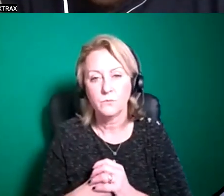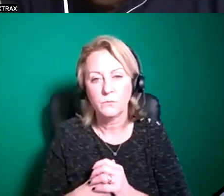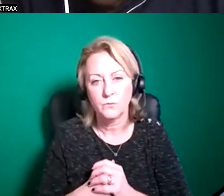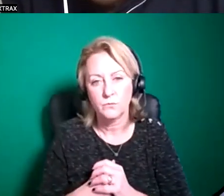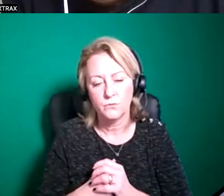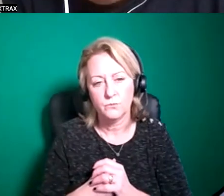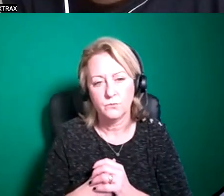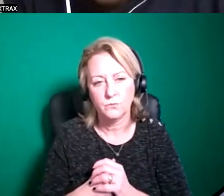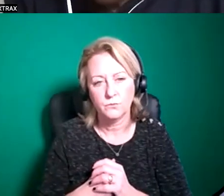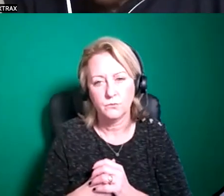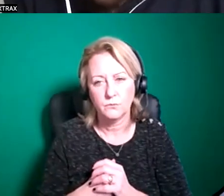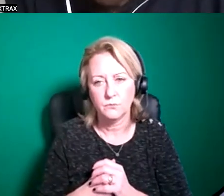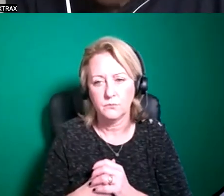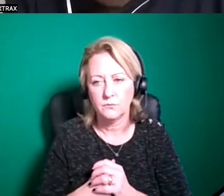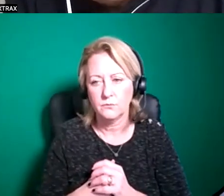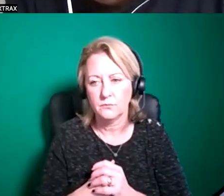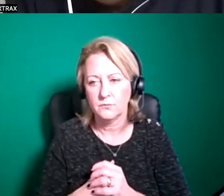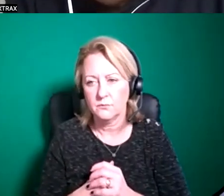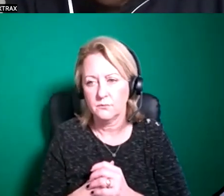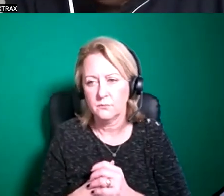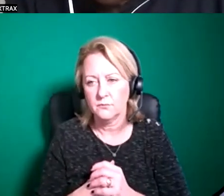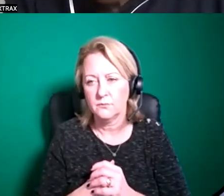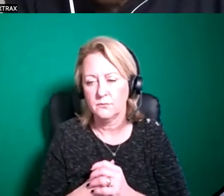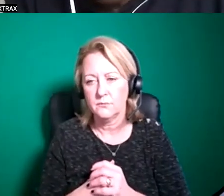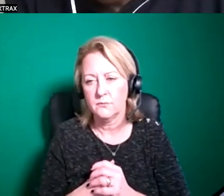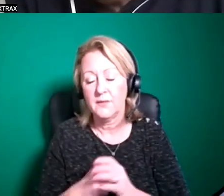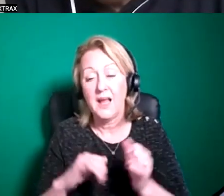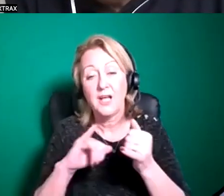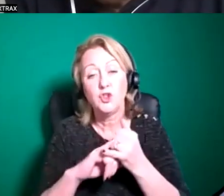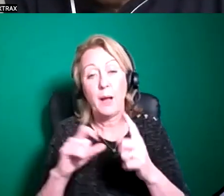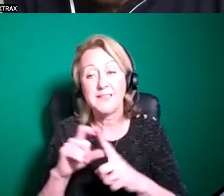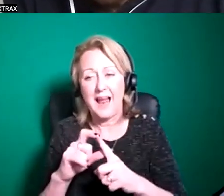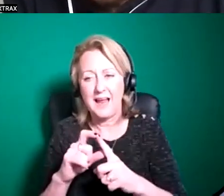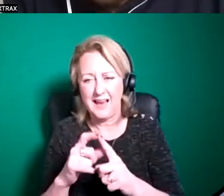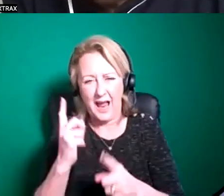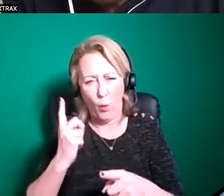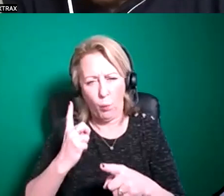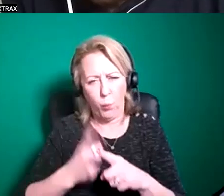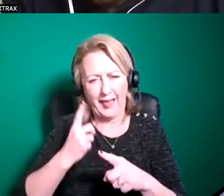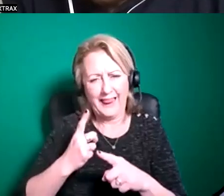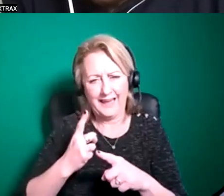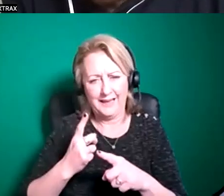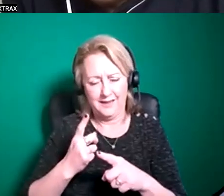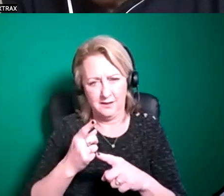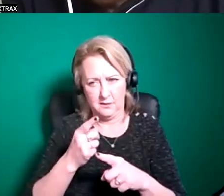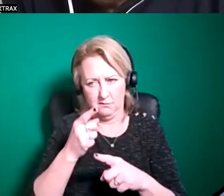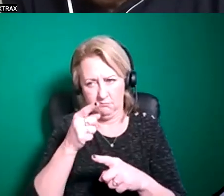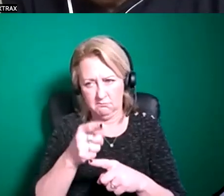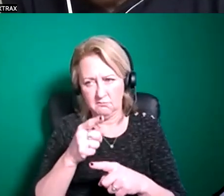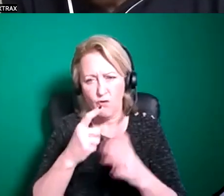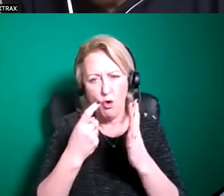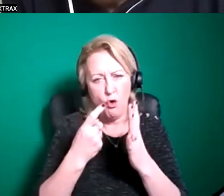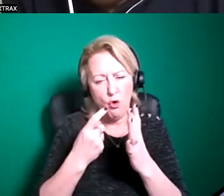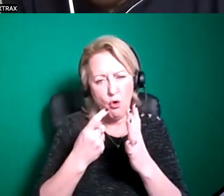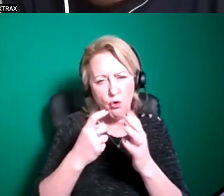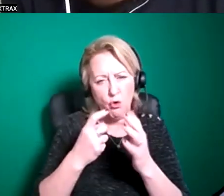um sham ditani uh hi there uh they're asking how quick a turnaround would be advised for r d and creation would it